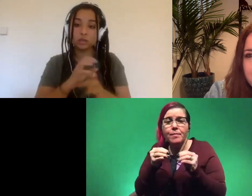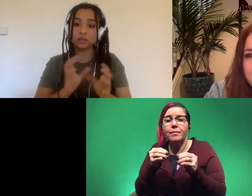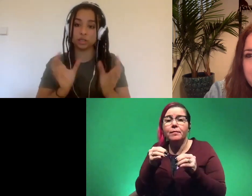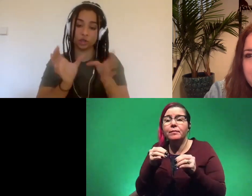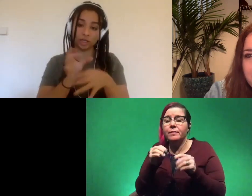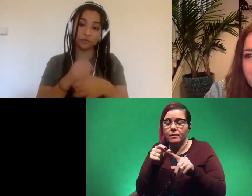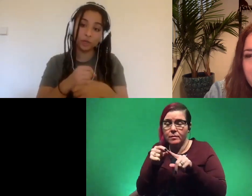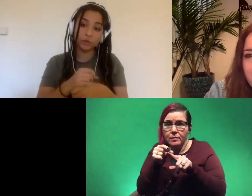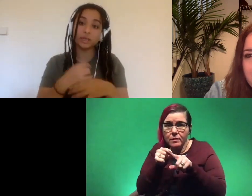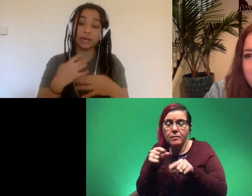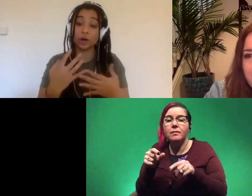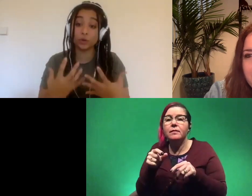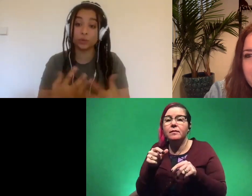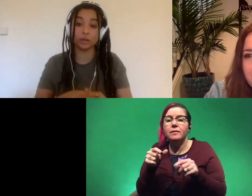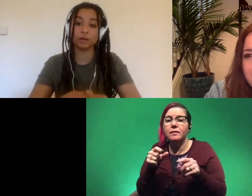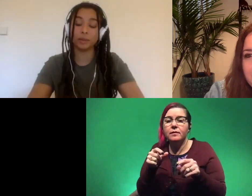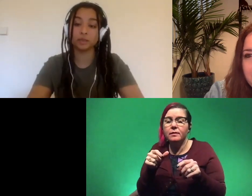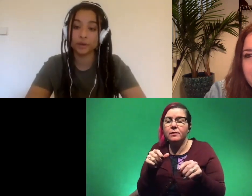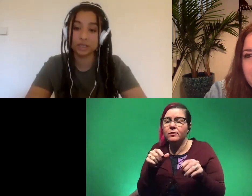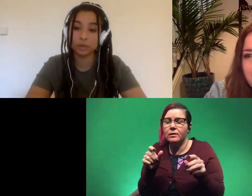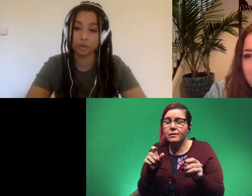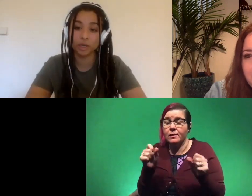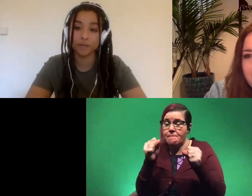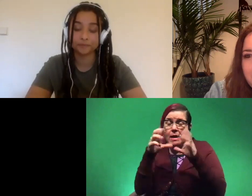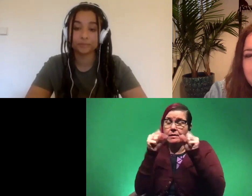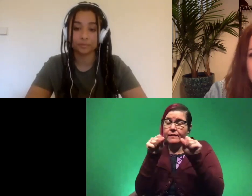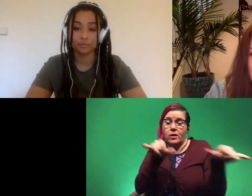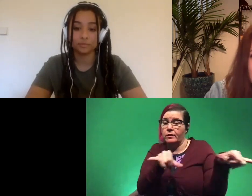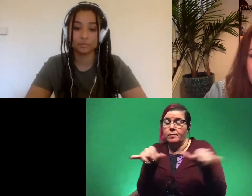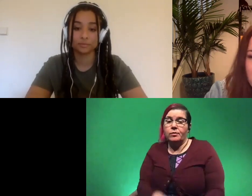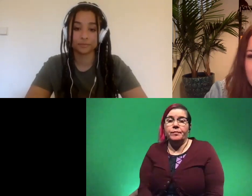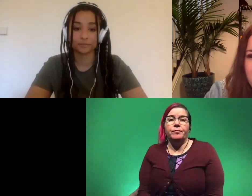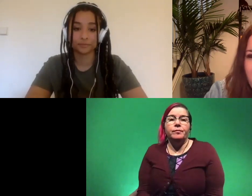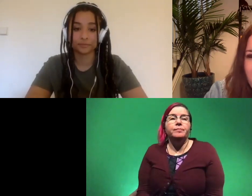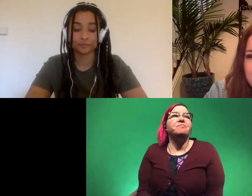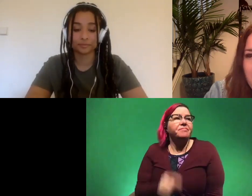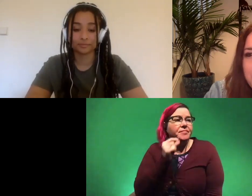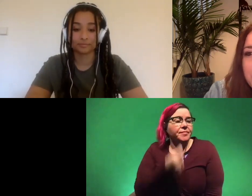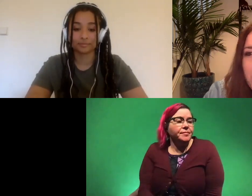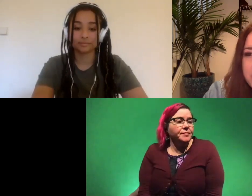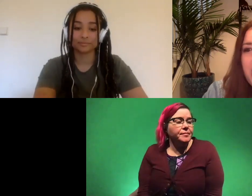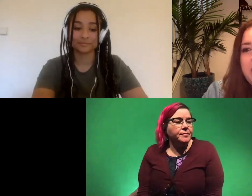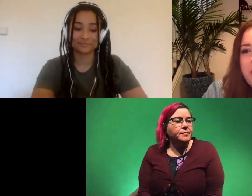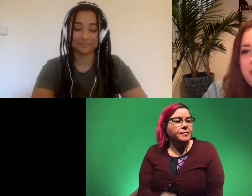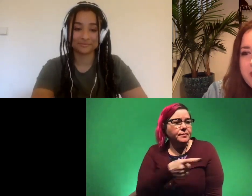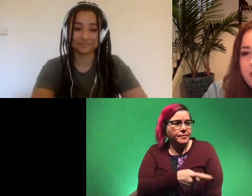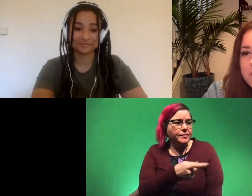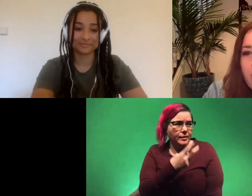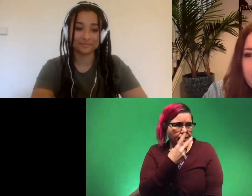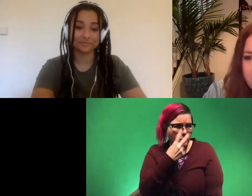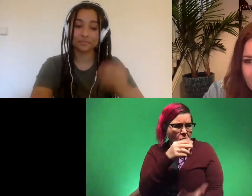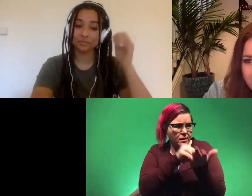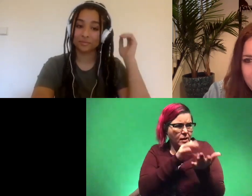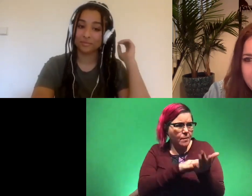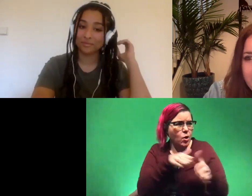metatarsals it's just not it's fused like they're really amazing very similar looking cool um have you ever watched the documentary series